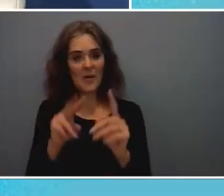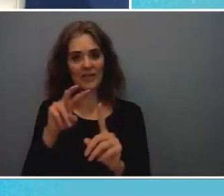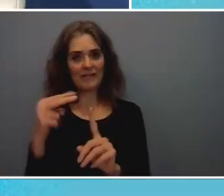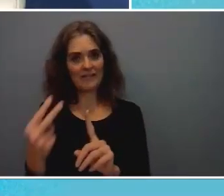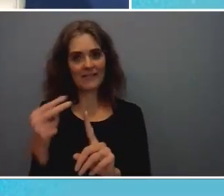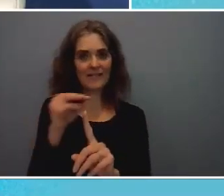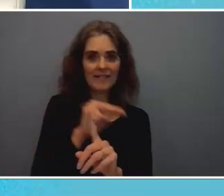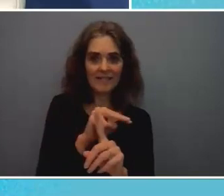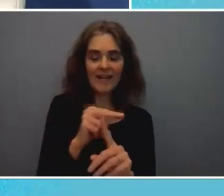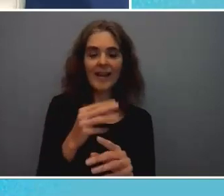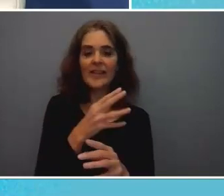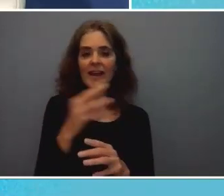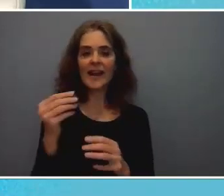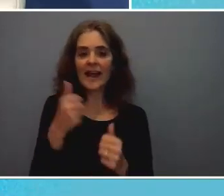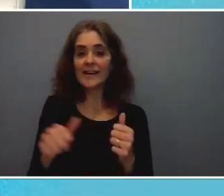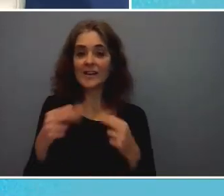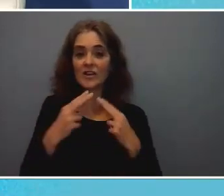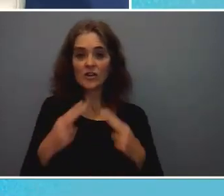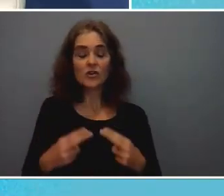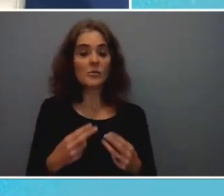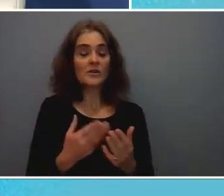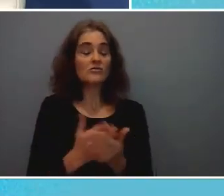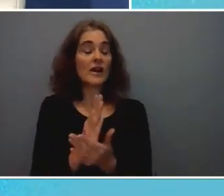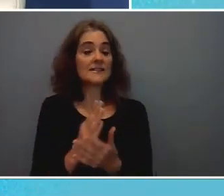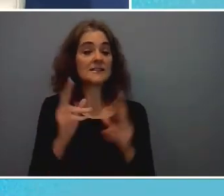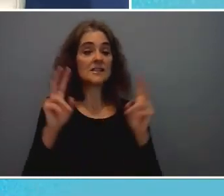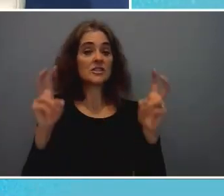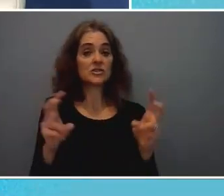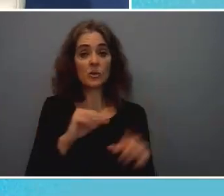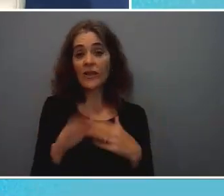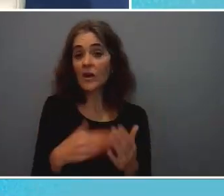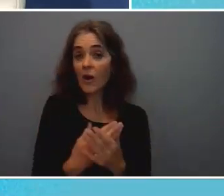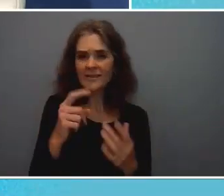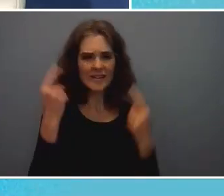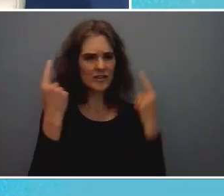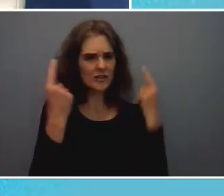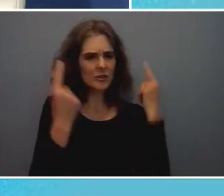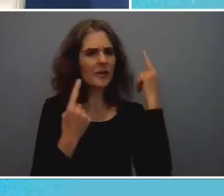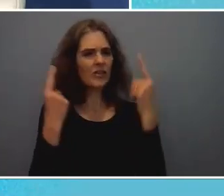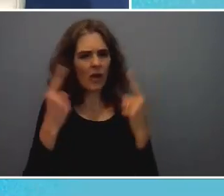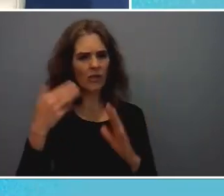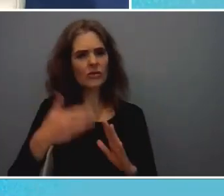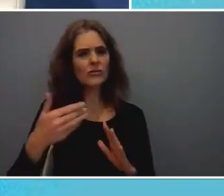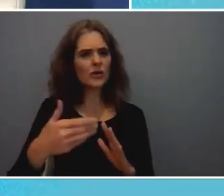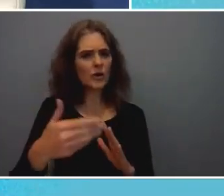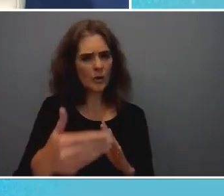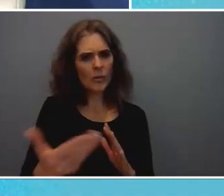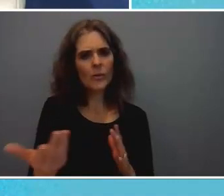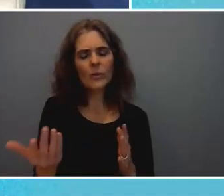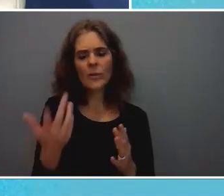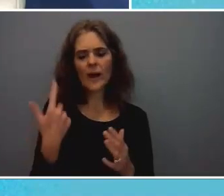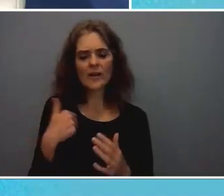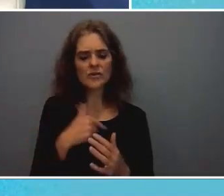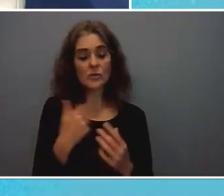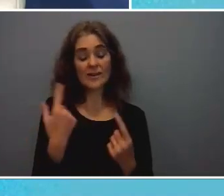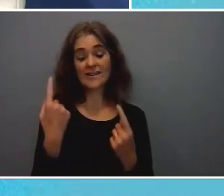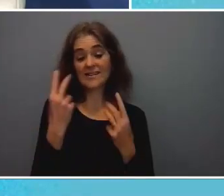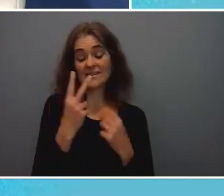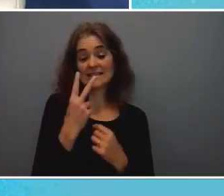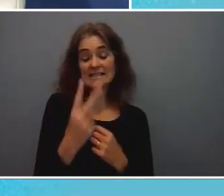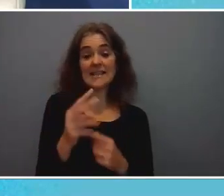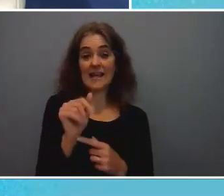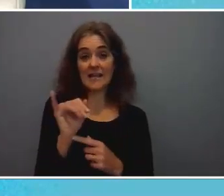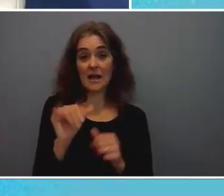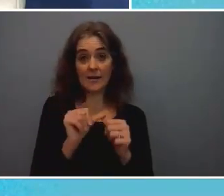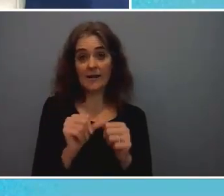any any human rights issue they all need to be thought through especially as we see artificial intelligence continue to